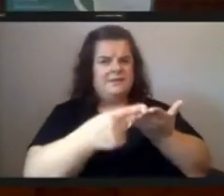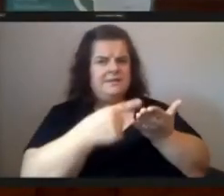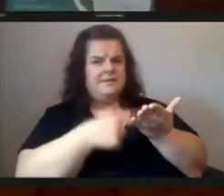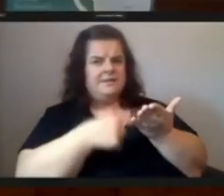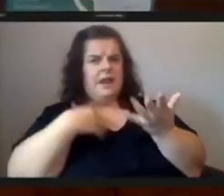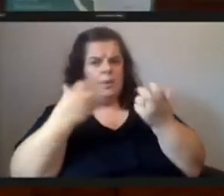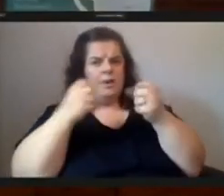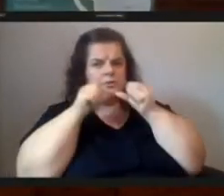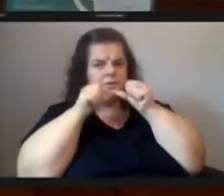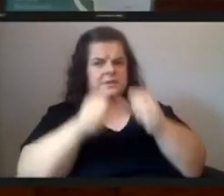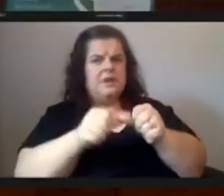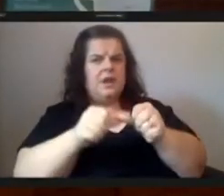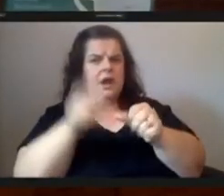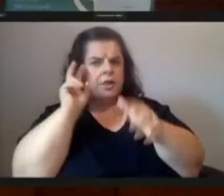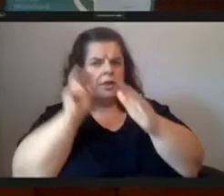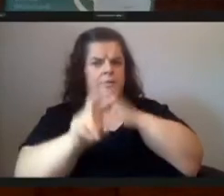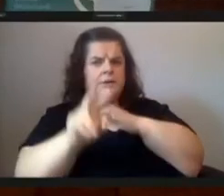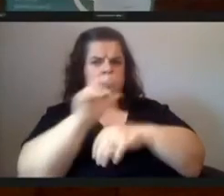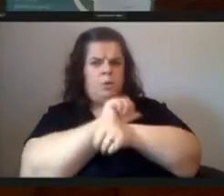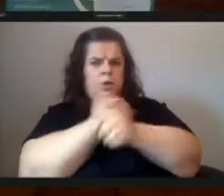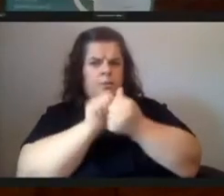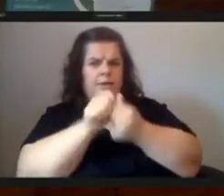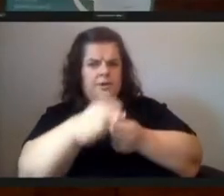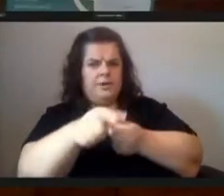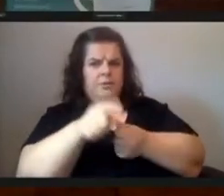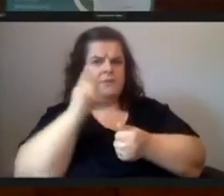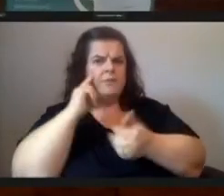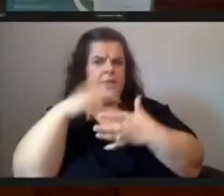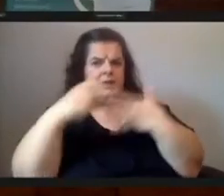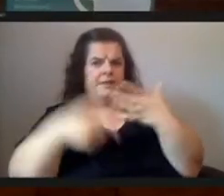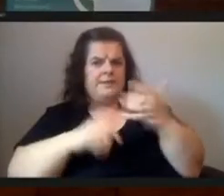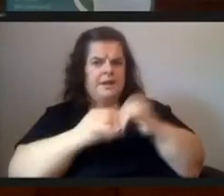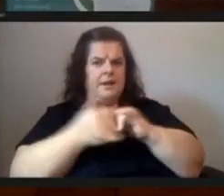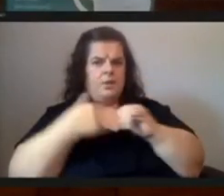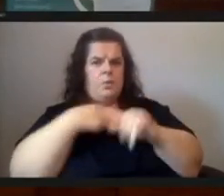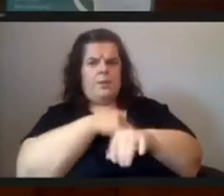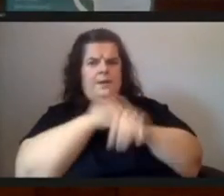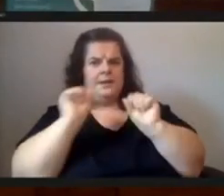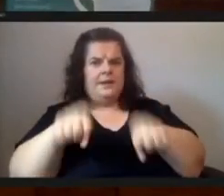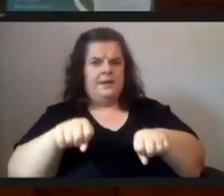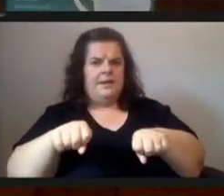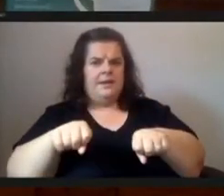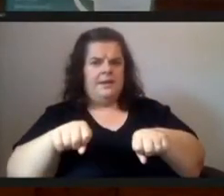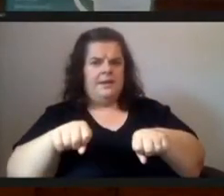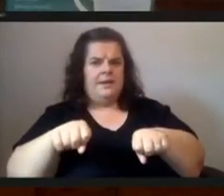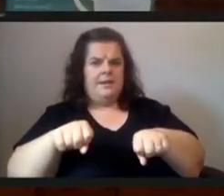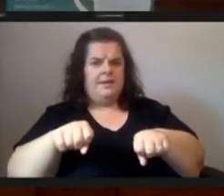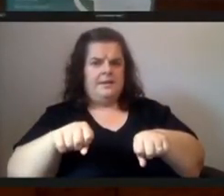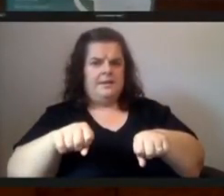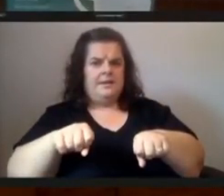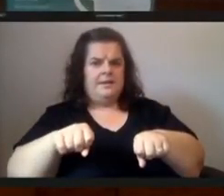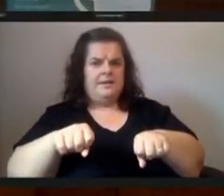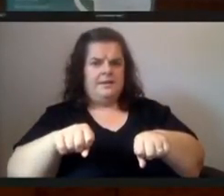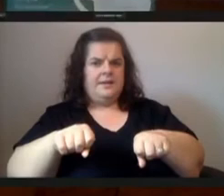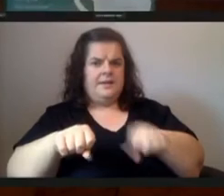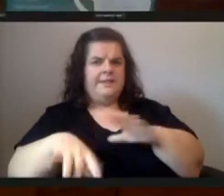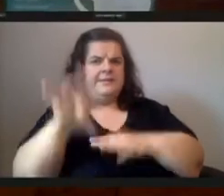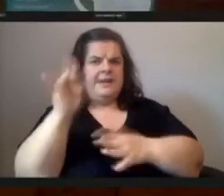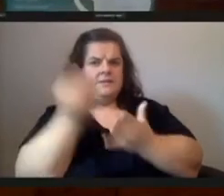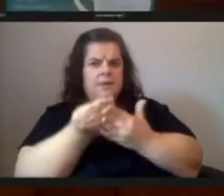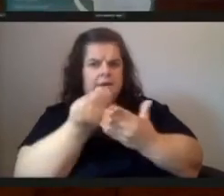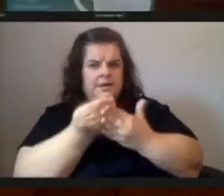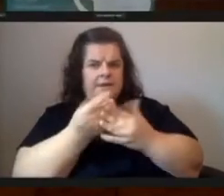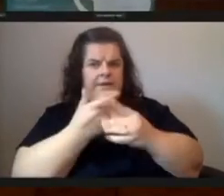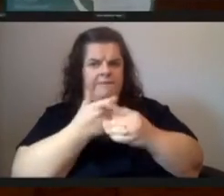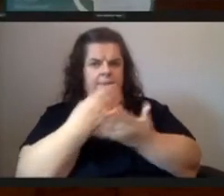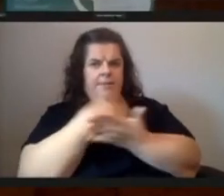i look forward to working with you on um the details of how we can um uh you know find the money from the budget